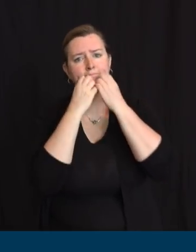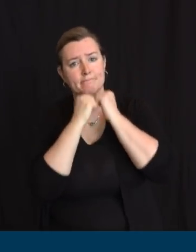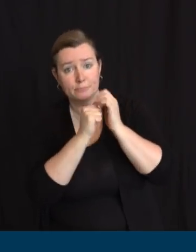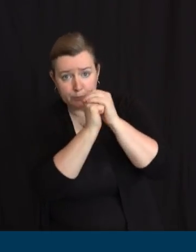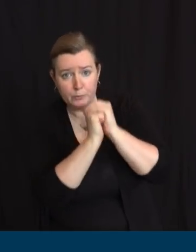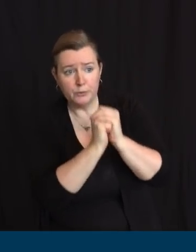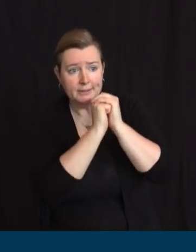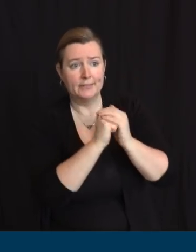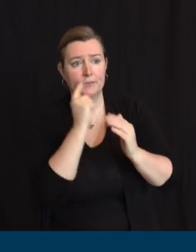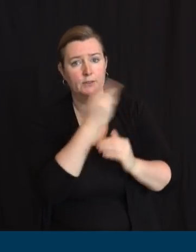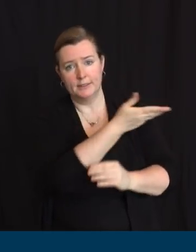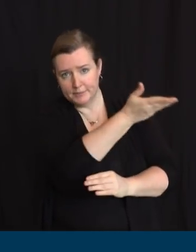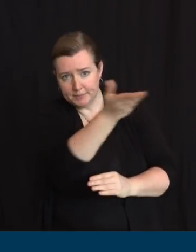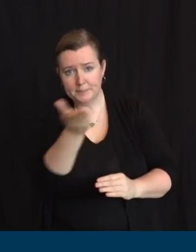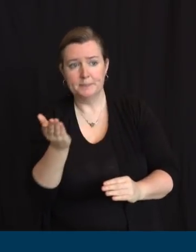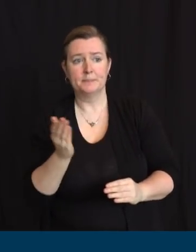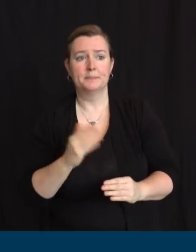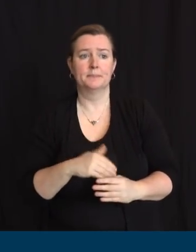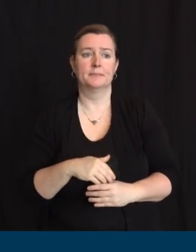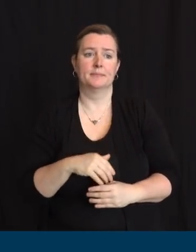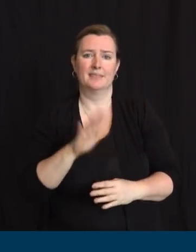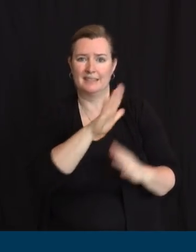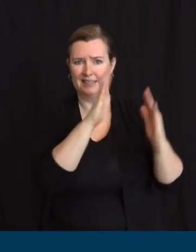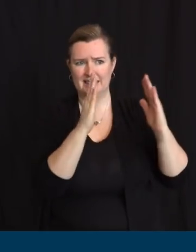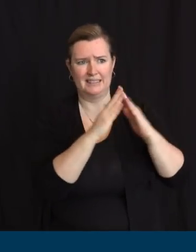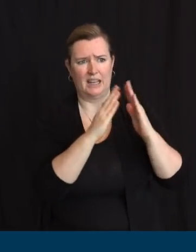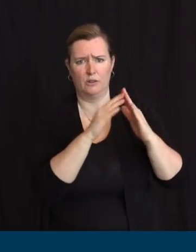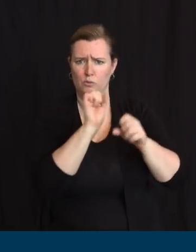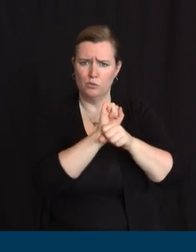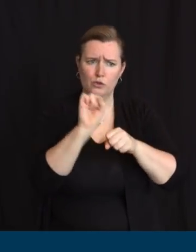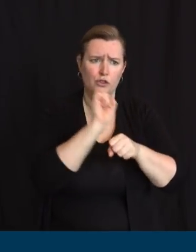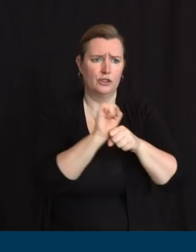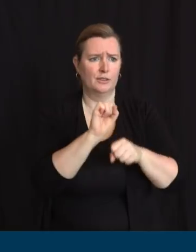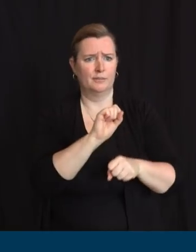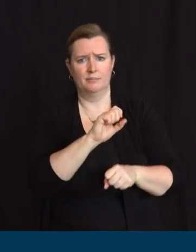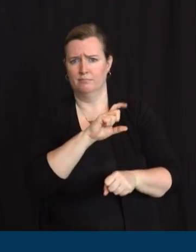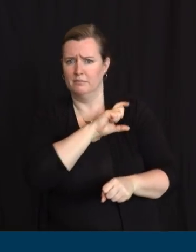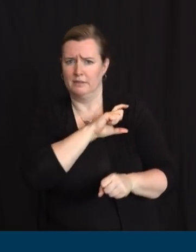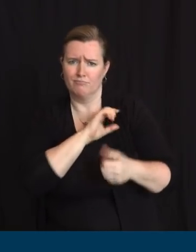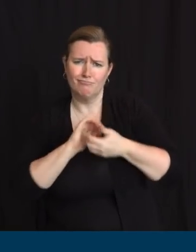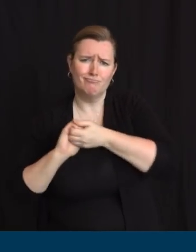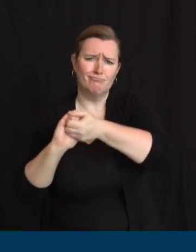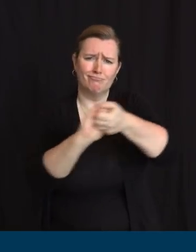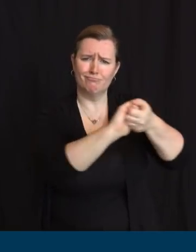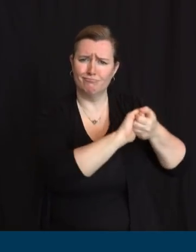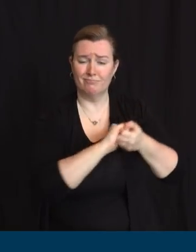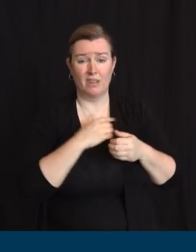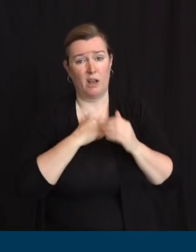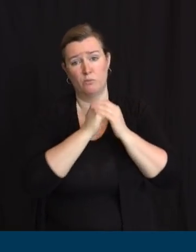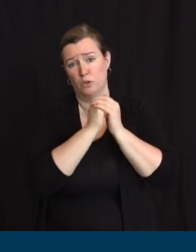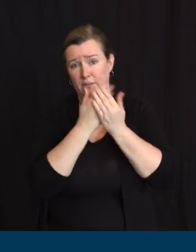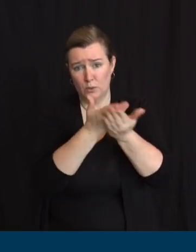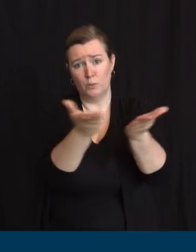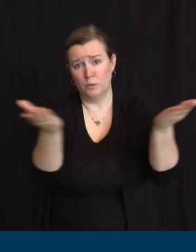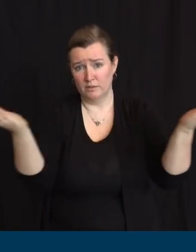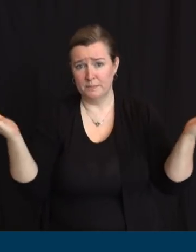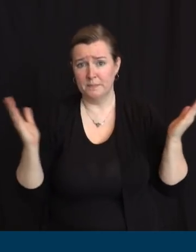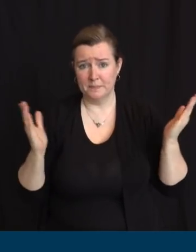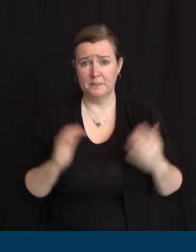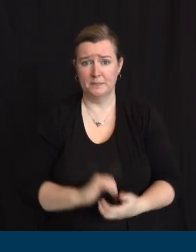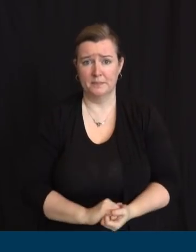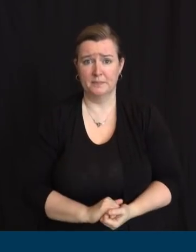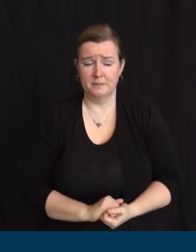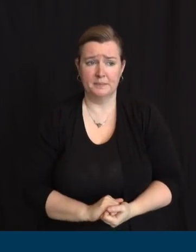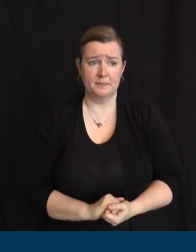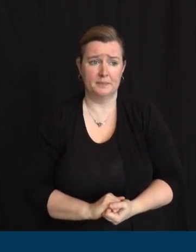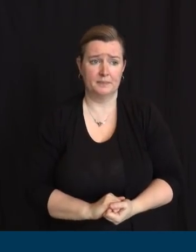served alongside Sergeant Patterson and all who looked up to him. And there were many who looked up to him as a role model. God